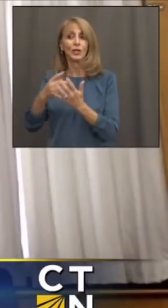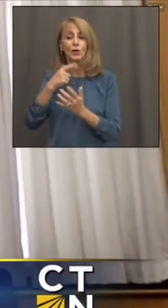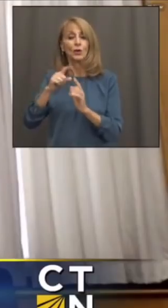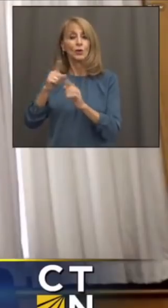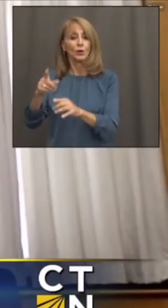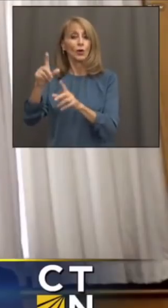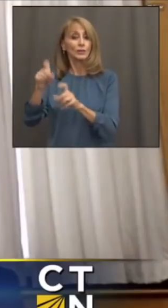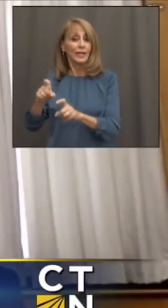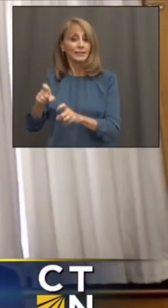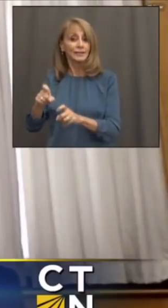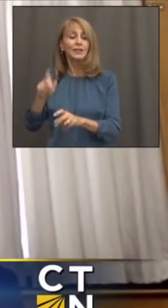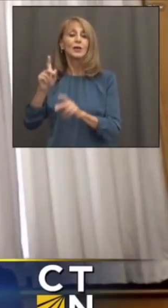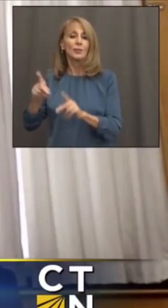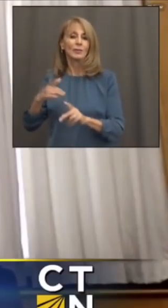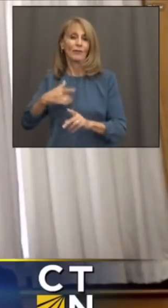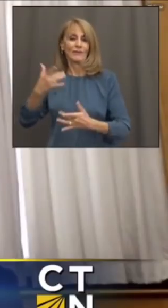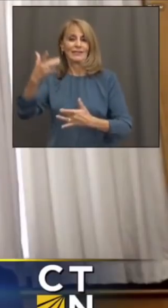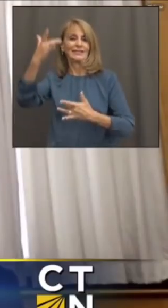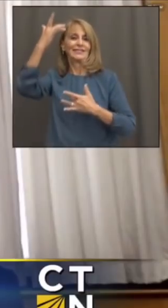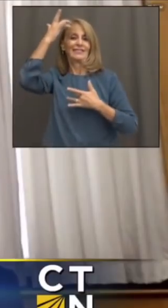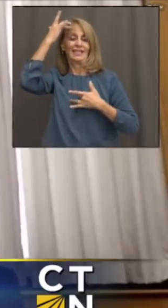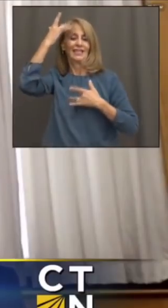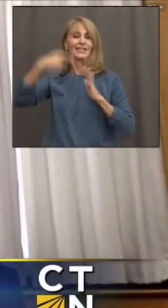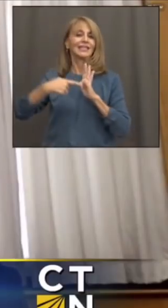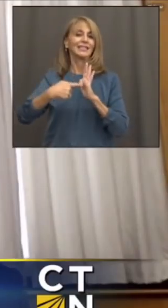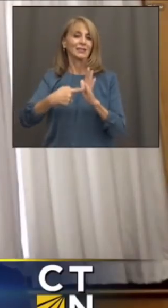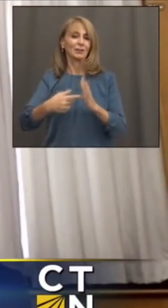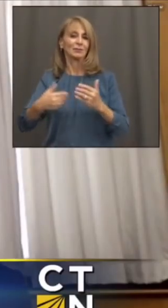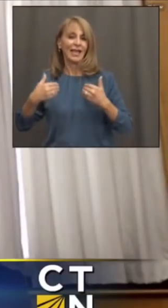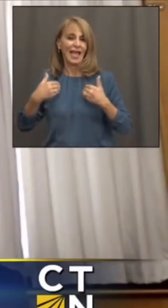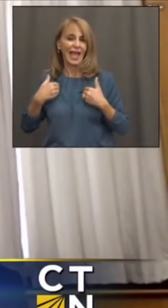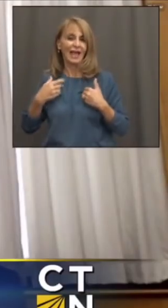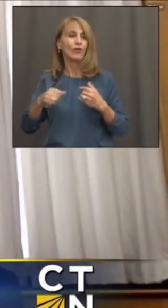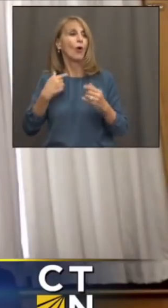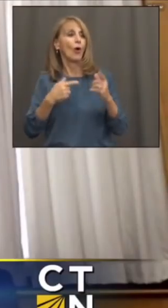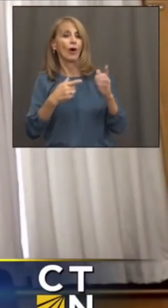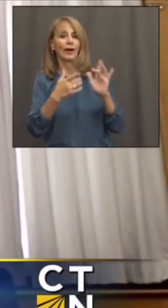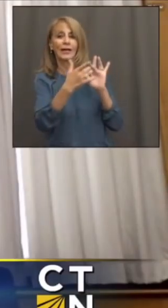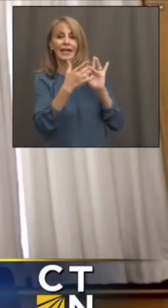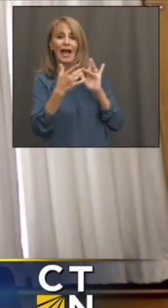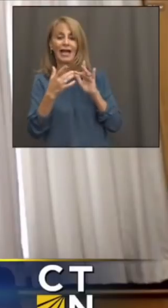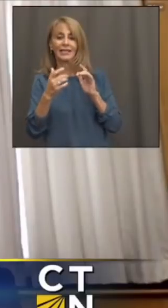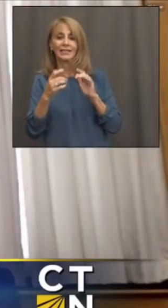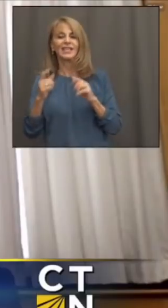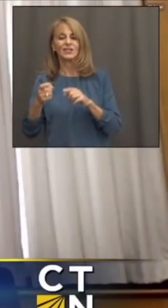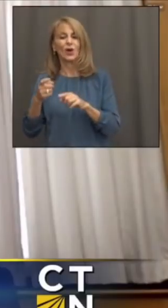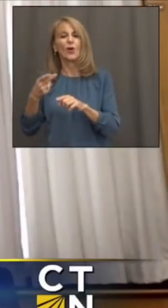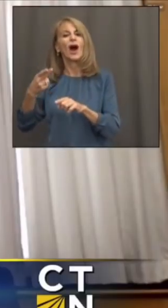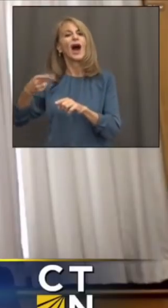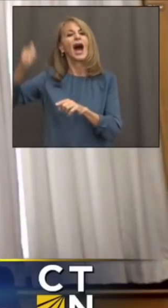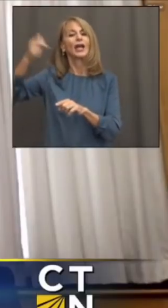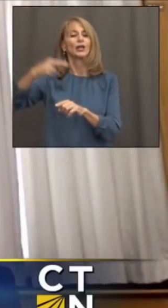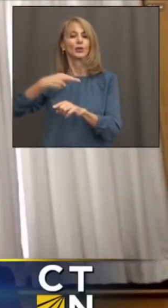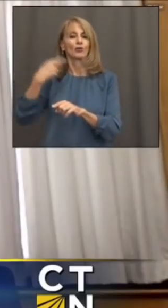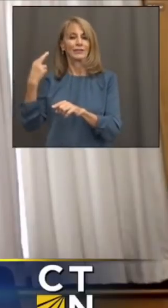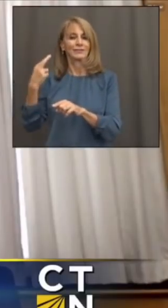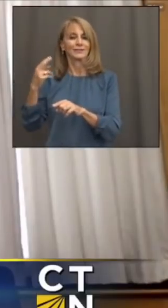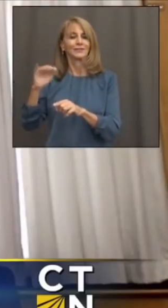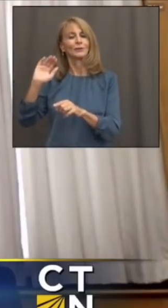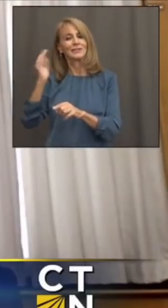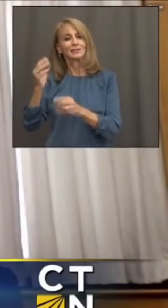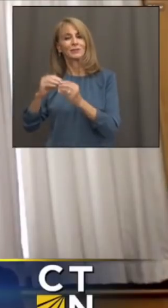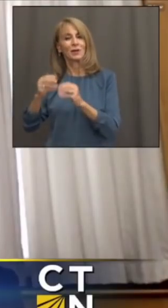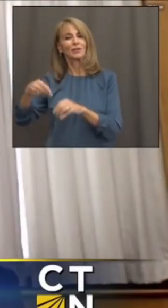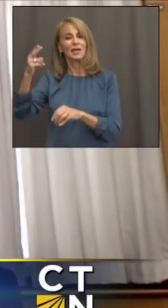get tested are people who have symptoms or, you know, have close contact. Probably overall a higher risk profile. So